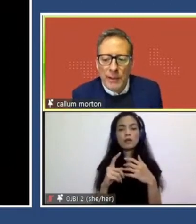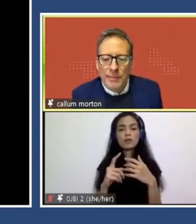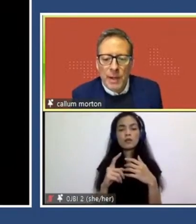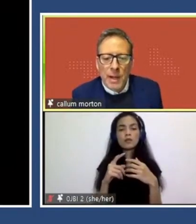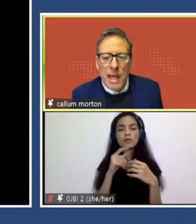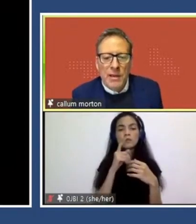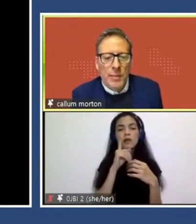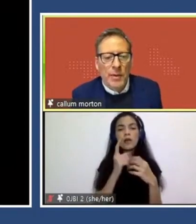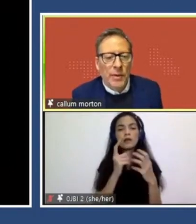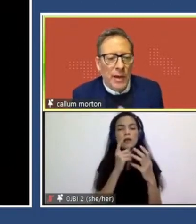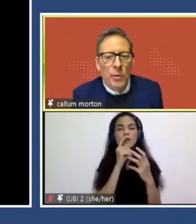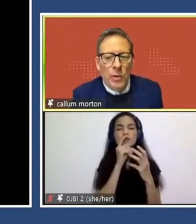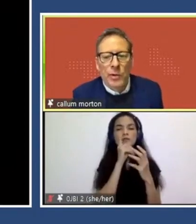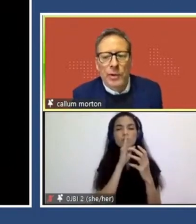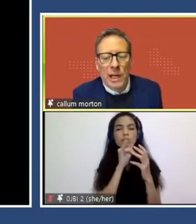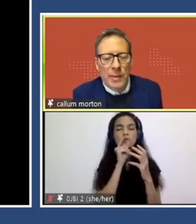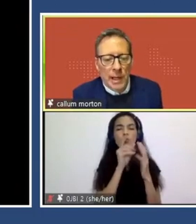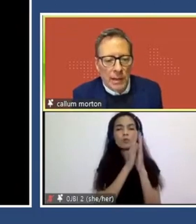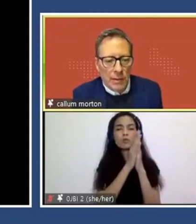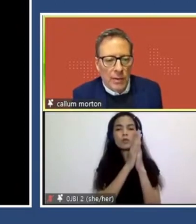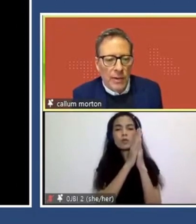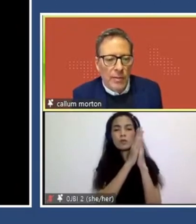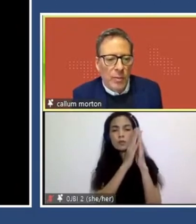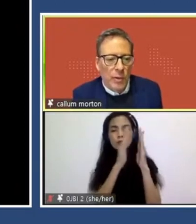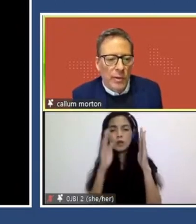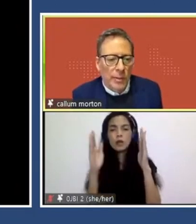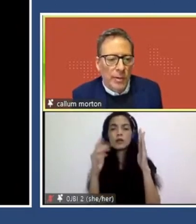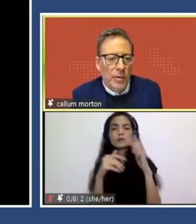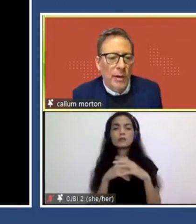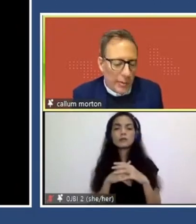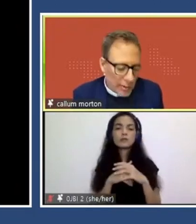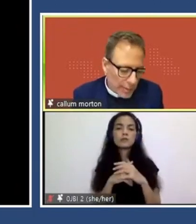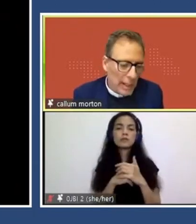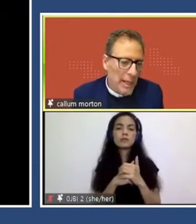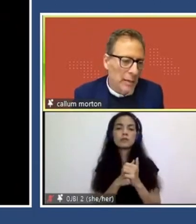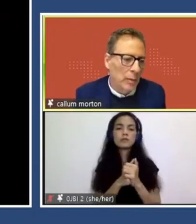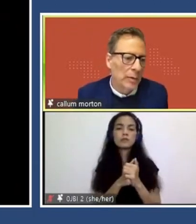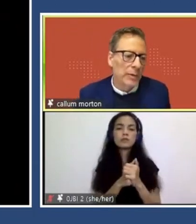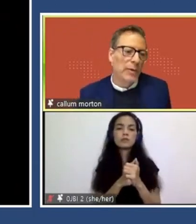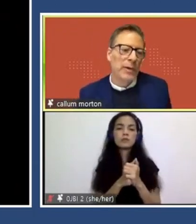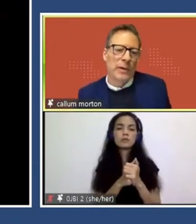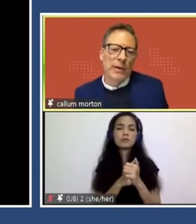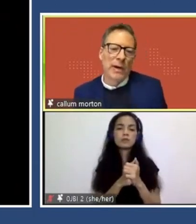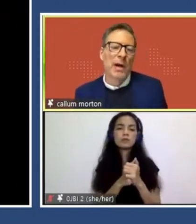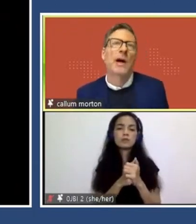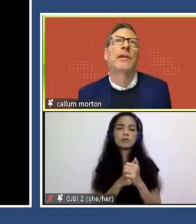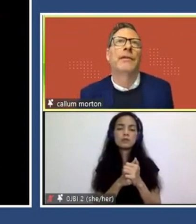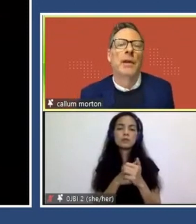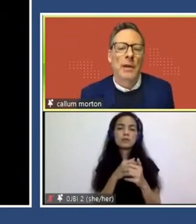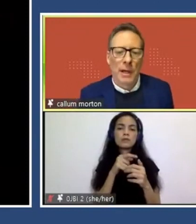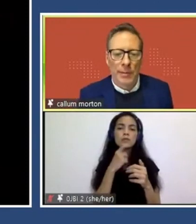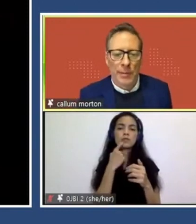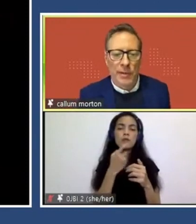libraries. Um, it spells out the word Labour Garden. so these works that I'm going to show, they all spell out a word using this